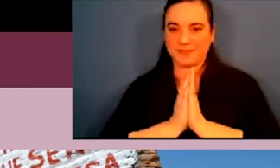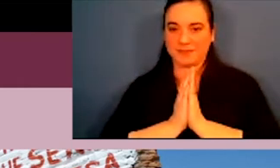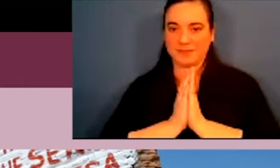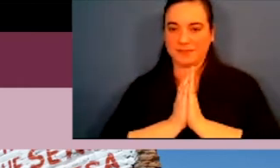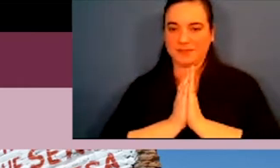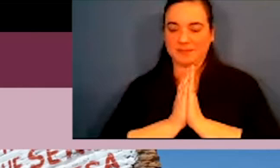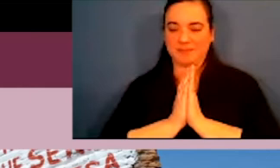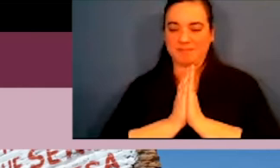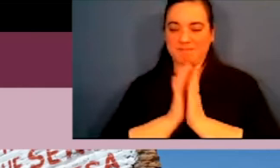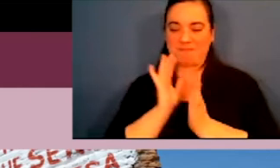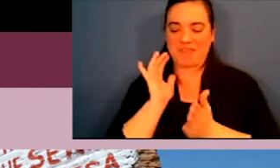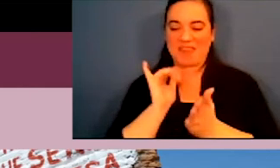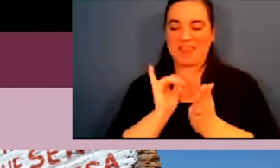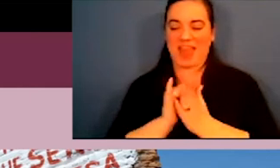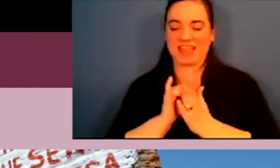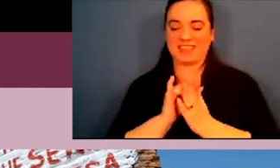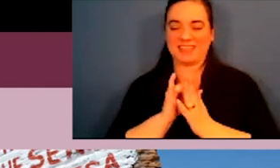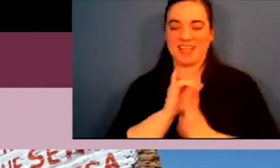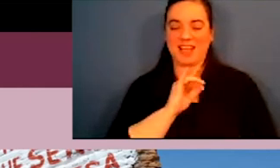uh,